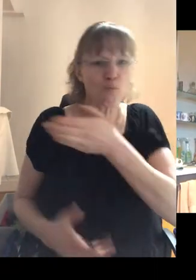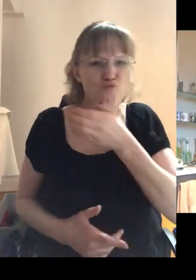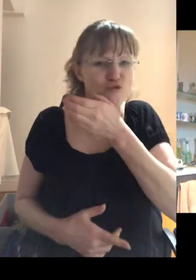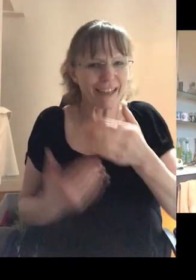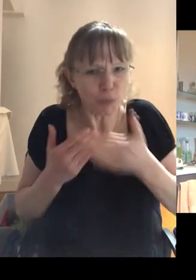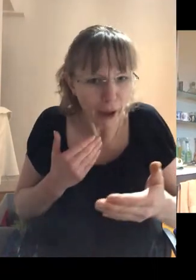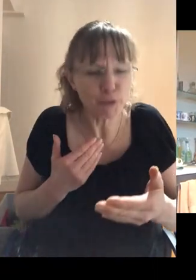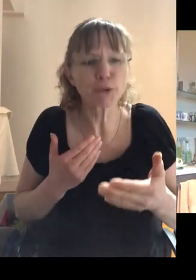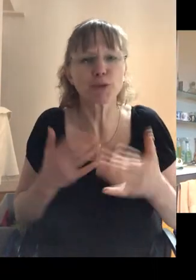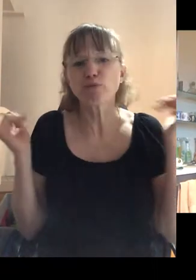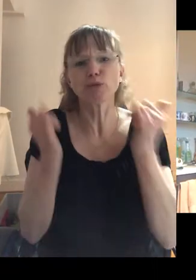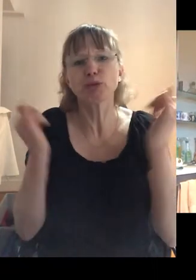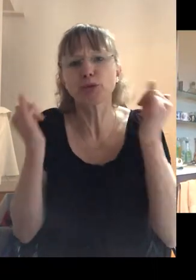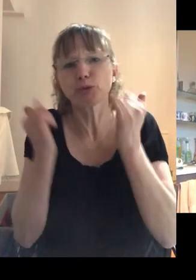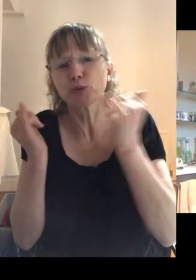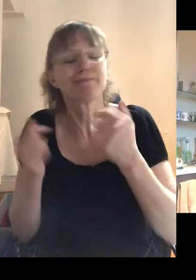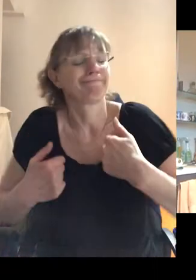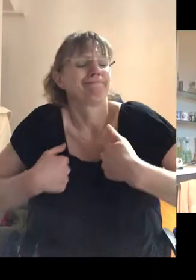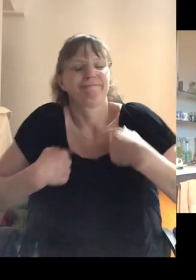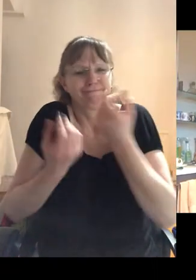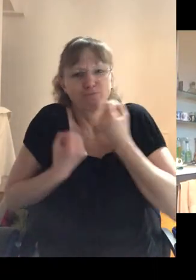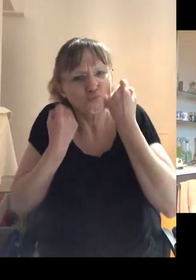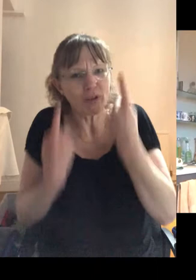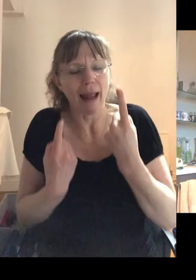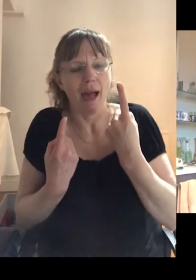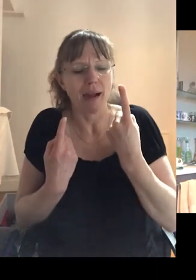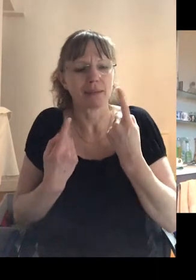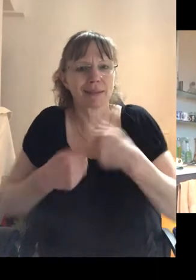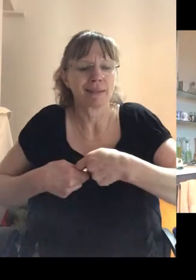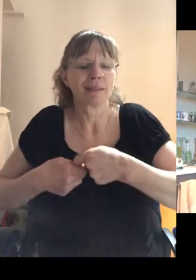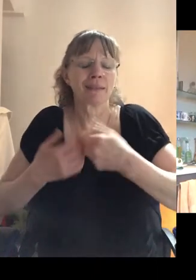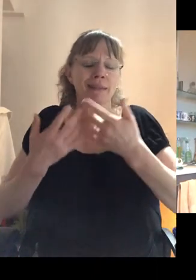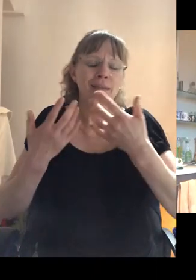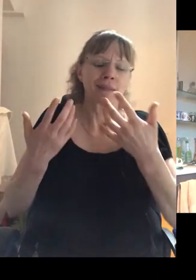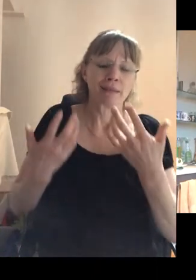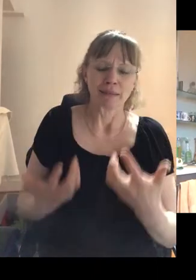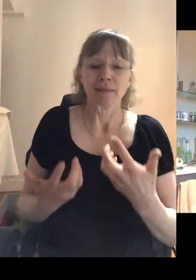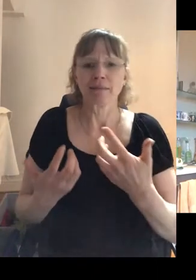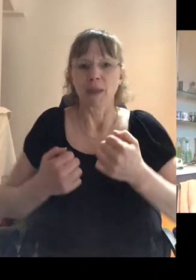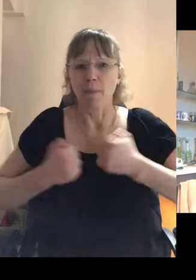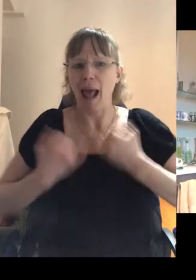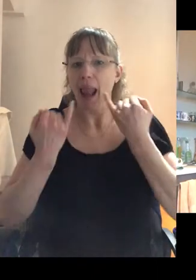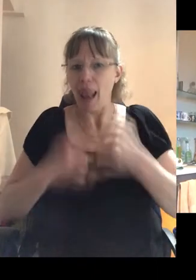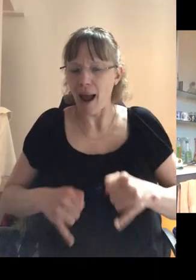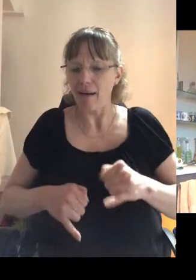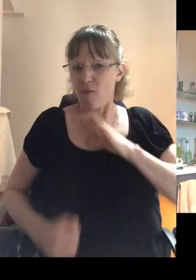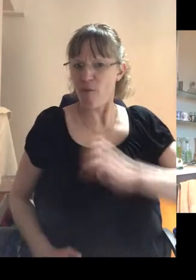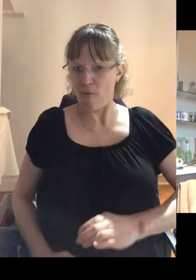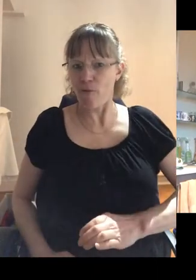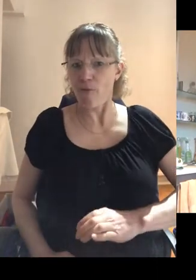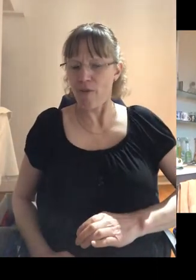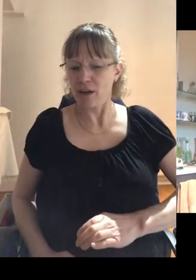drinking too much. Um, I hadn't realized the extent to which my lack of self-esteem